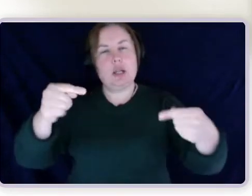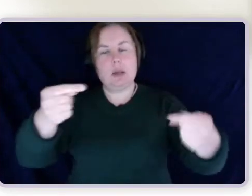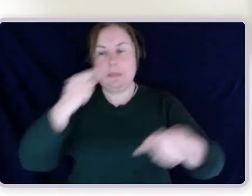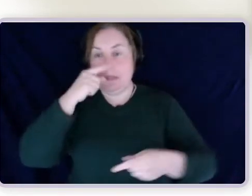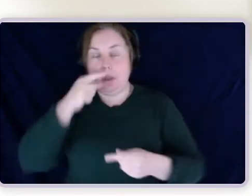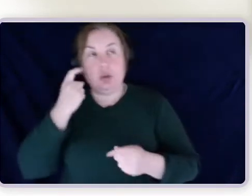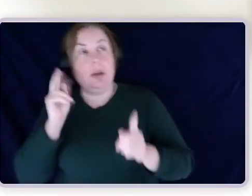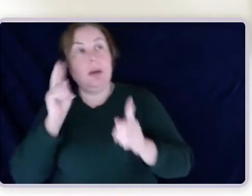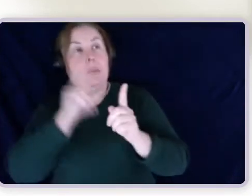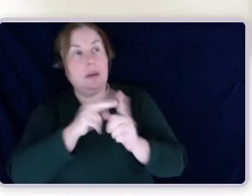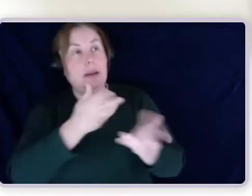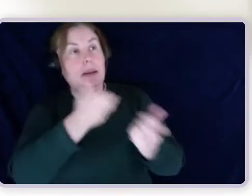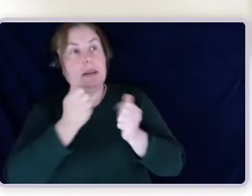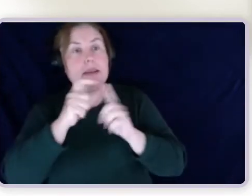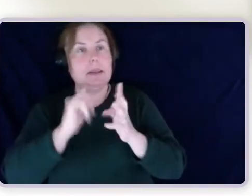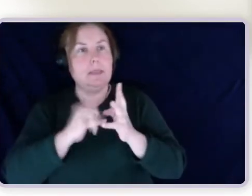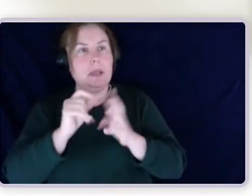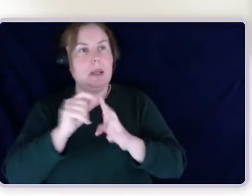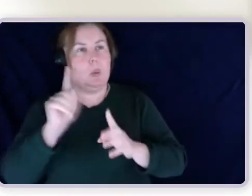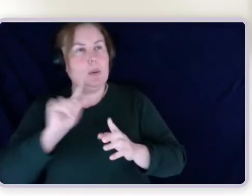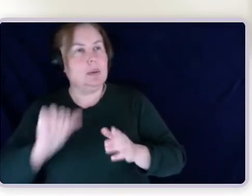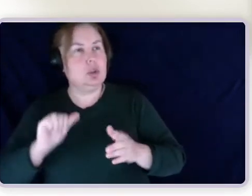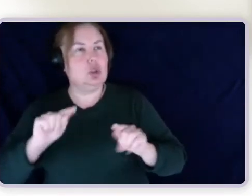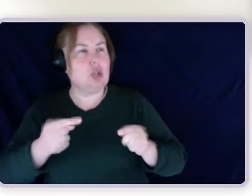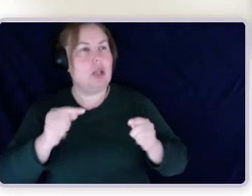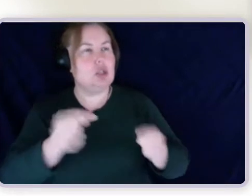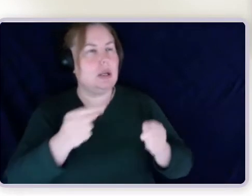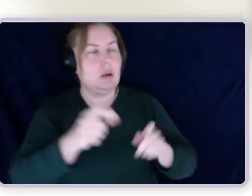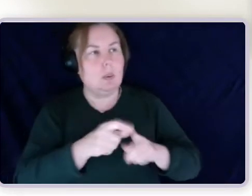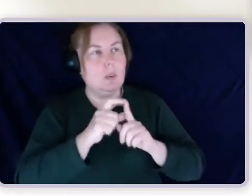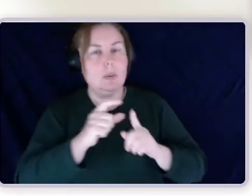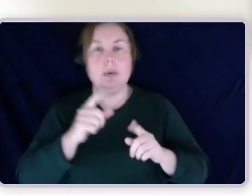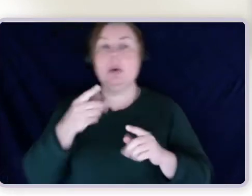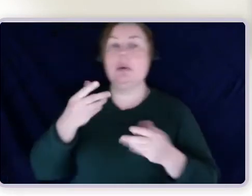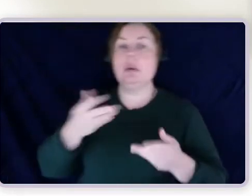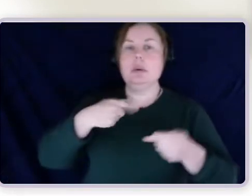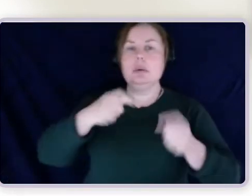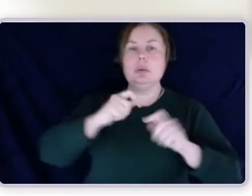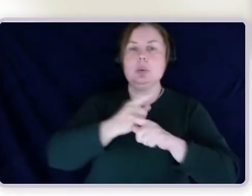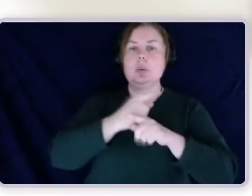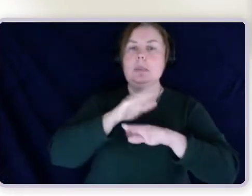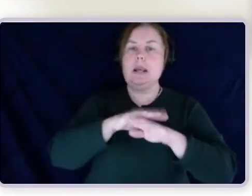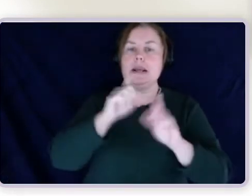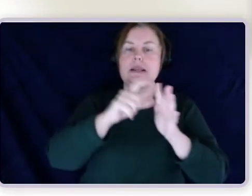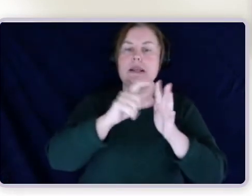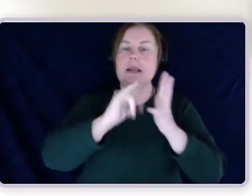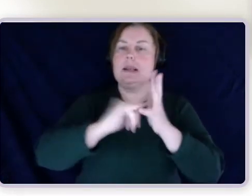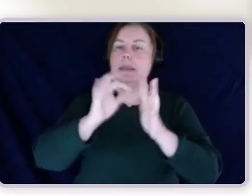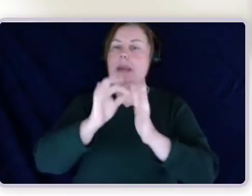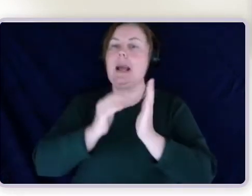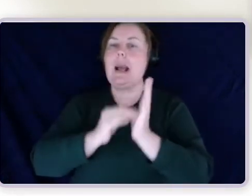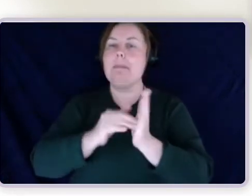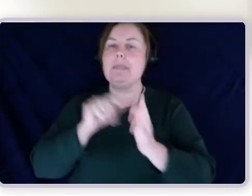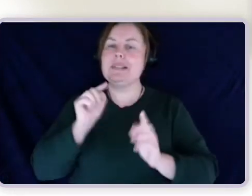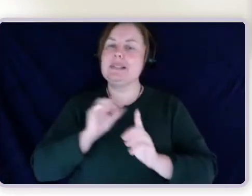the DSP. I'll then move on to talking about DSP Help, the resource itself. So that's the website, but also the